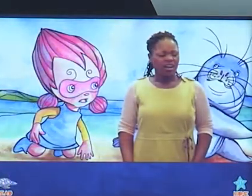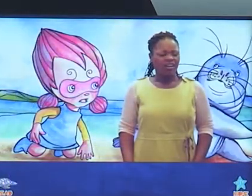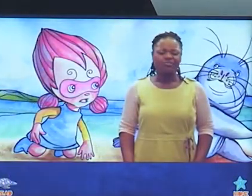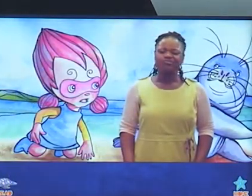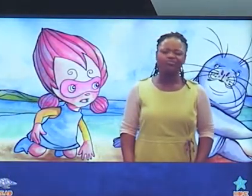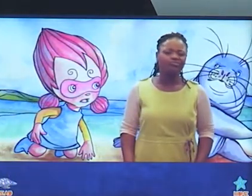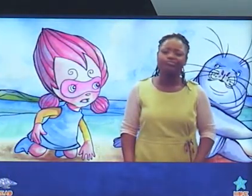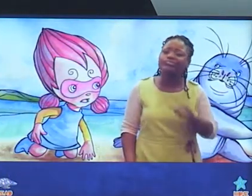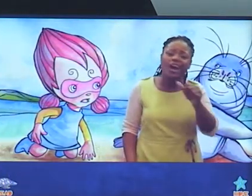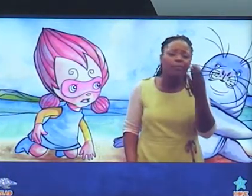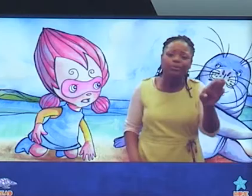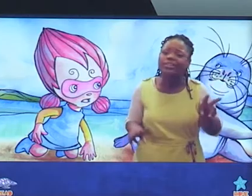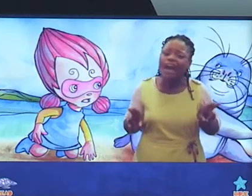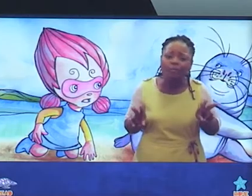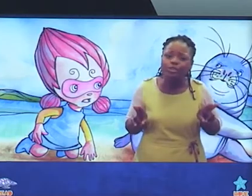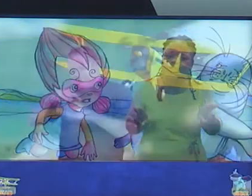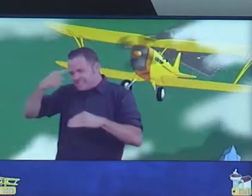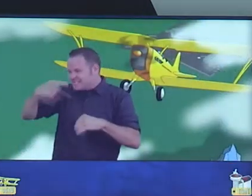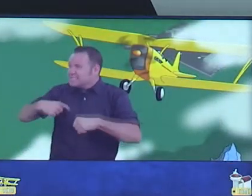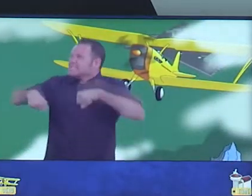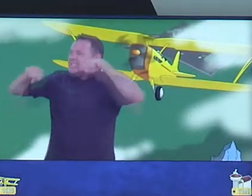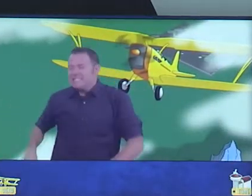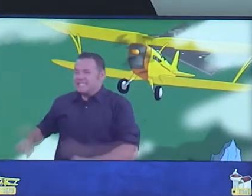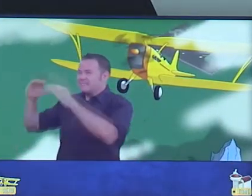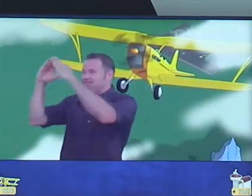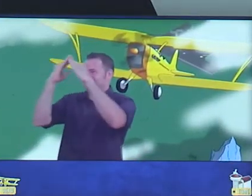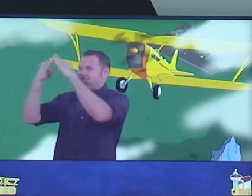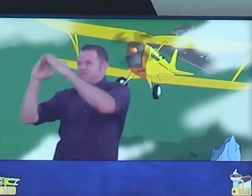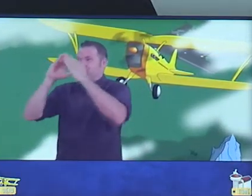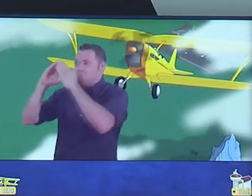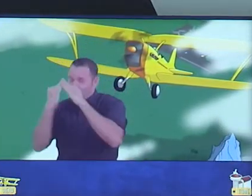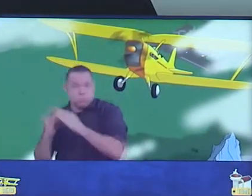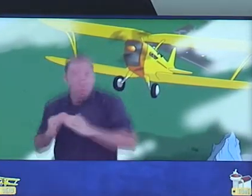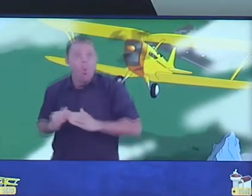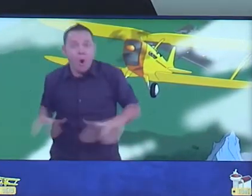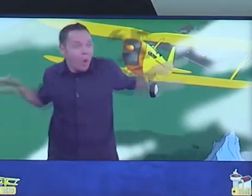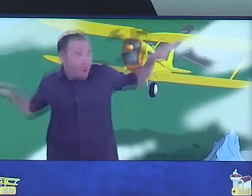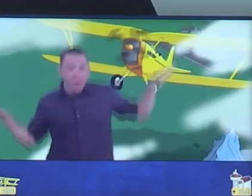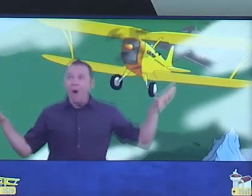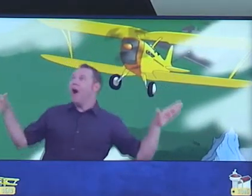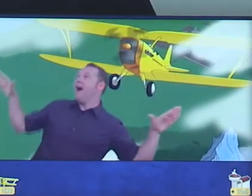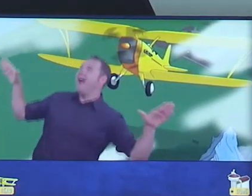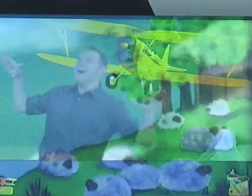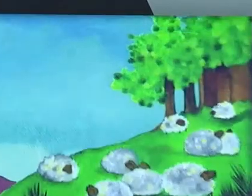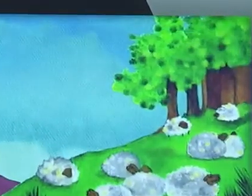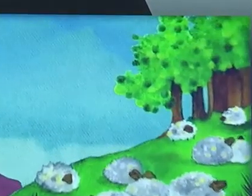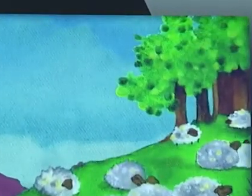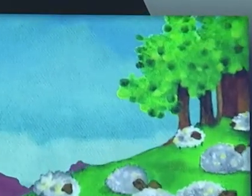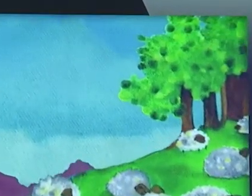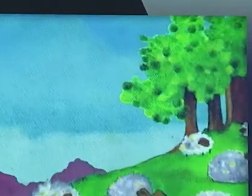in English, though. So how can their families give them access to various types of language?